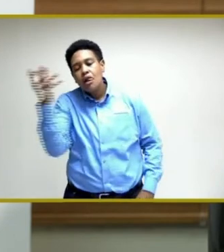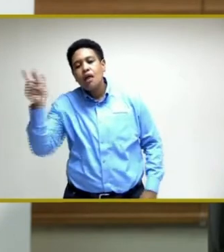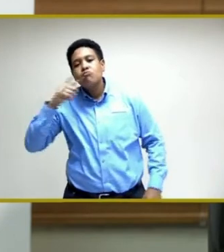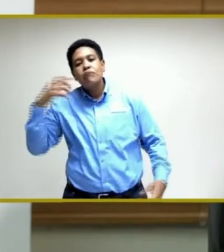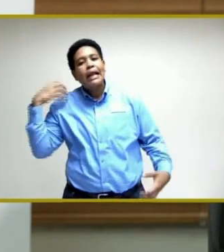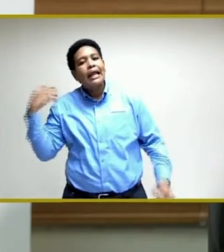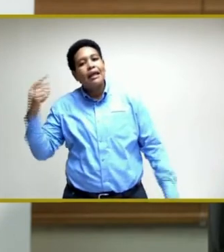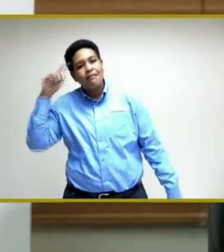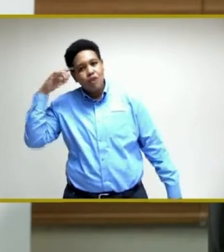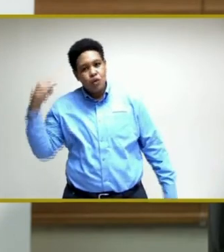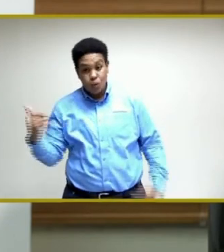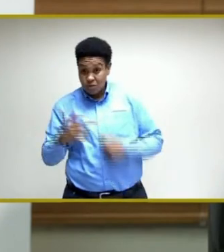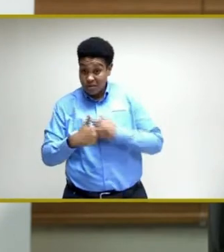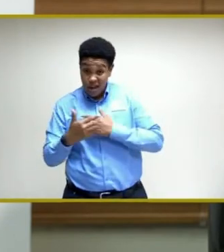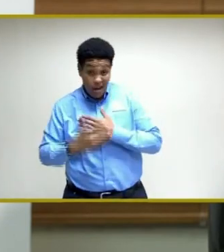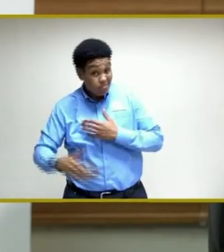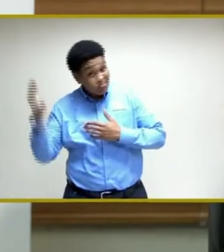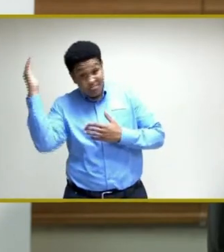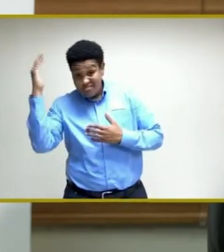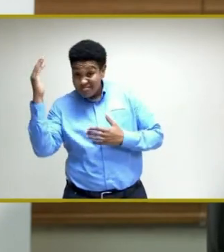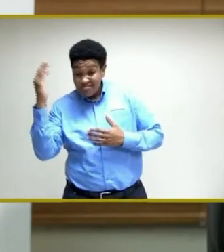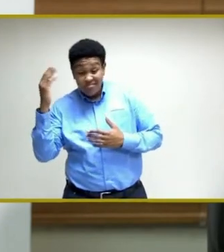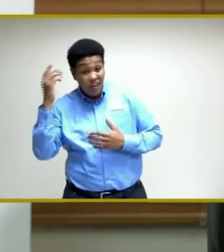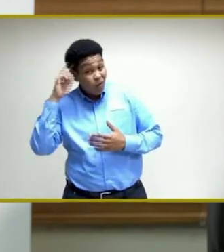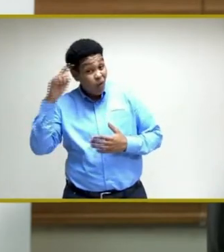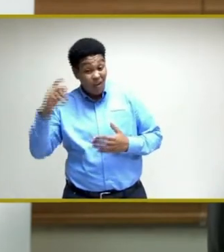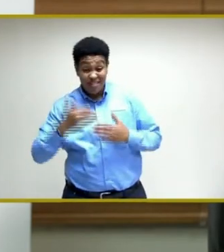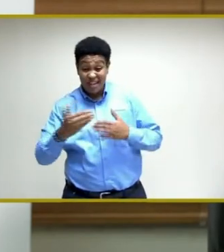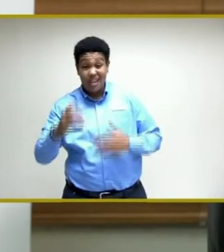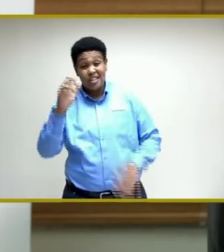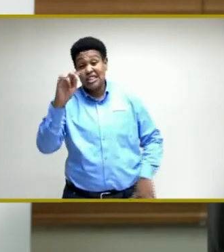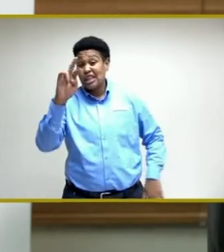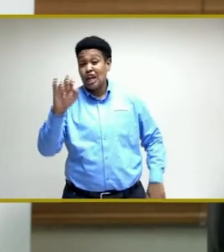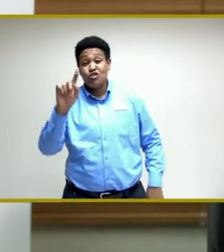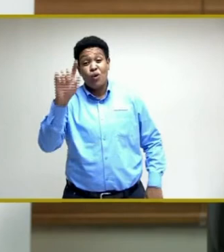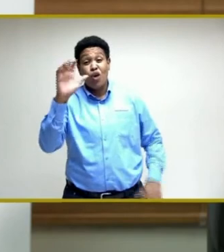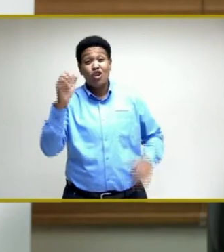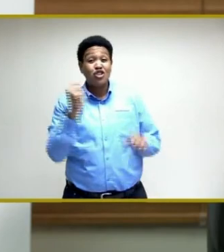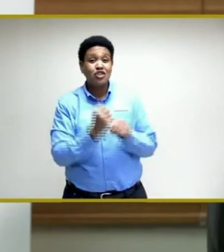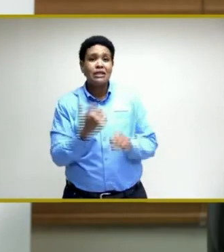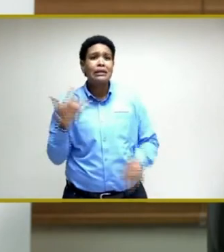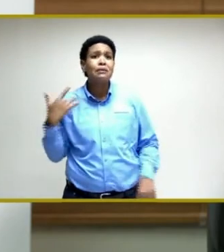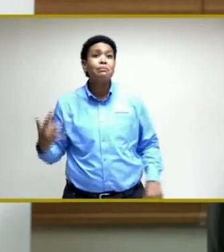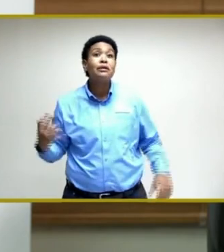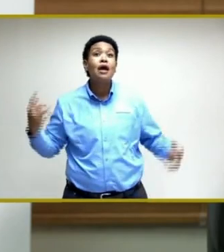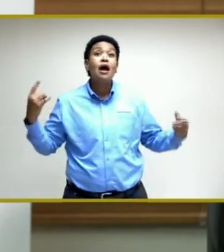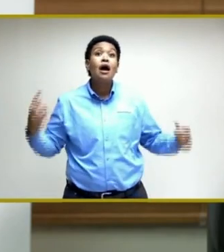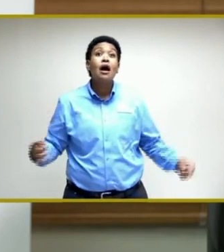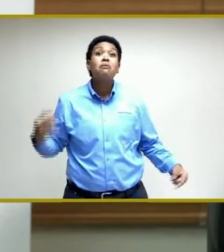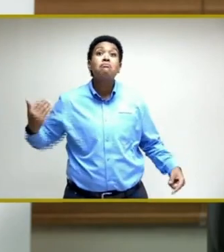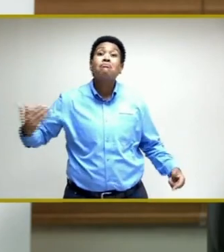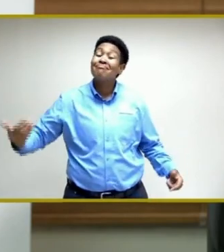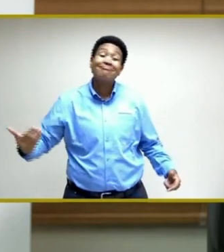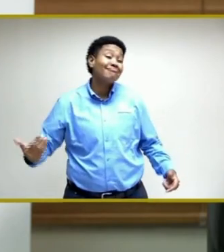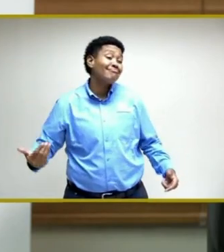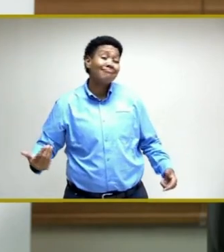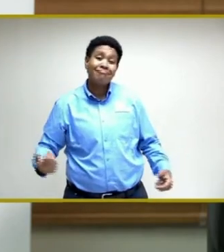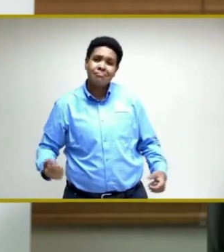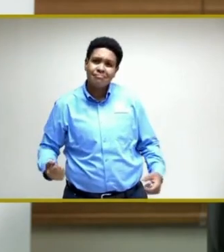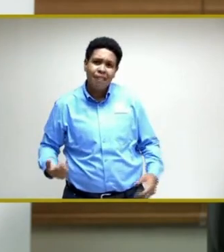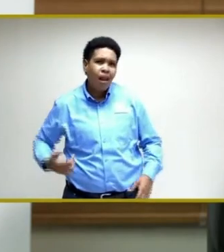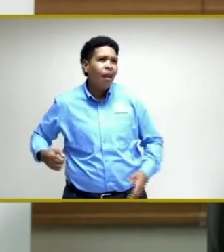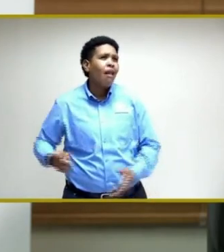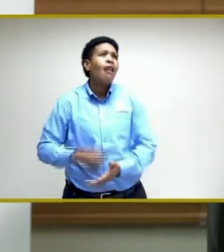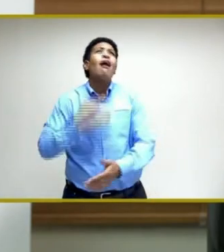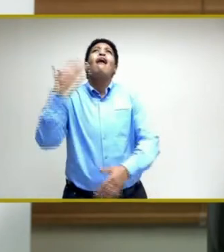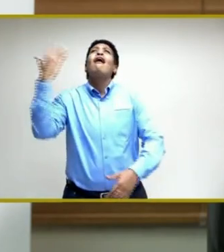and perhaps the century, given that this is a once in a 100 year occurrence. And it's